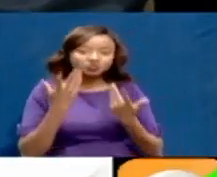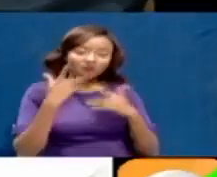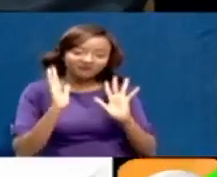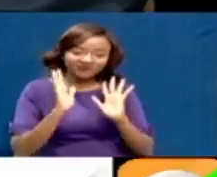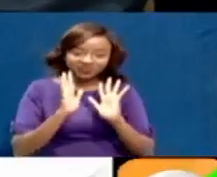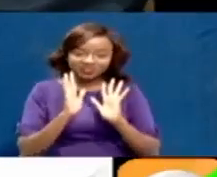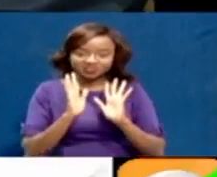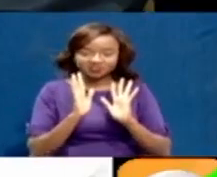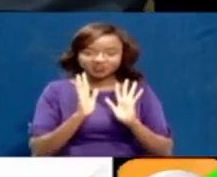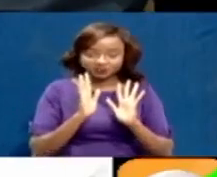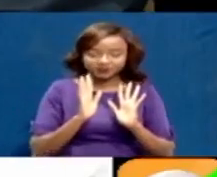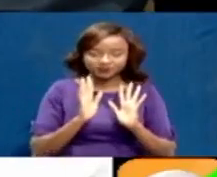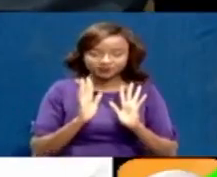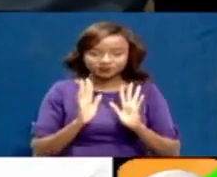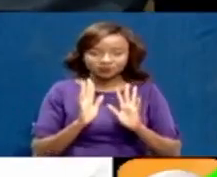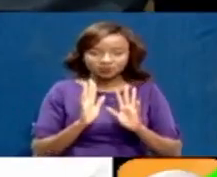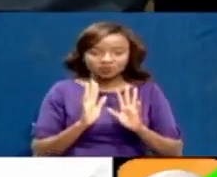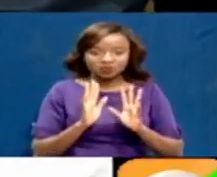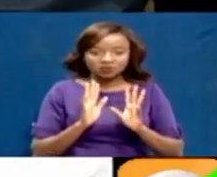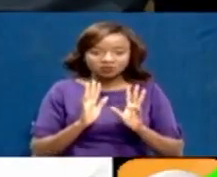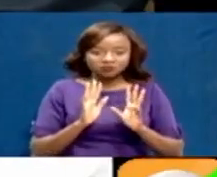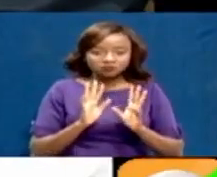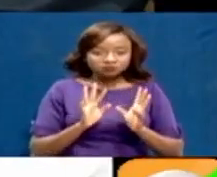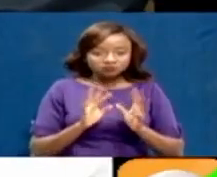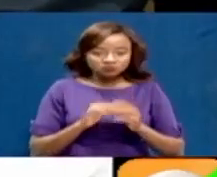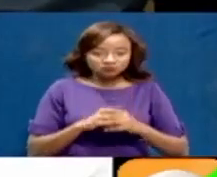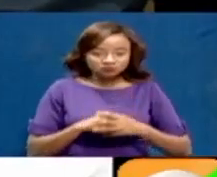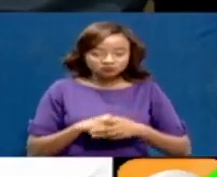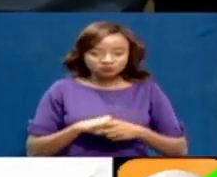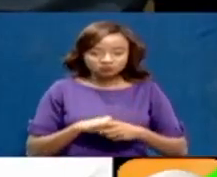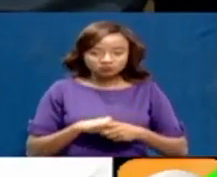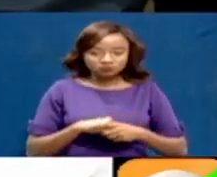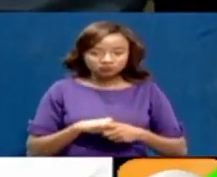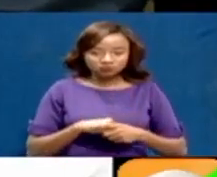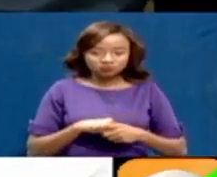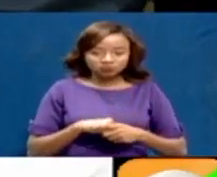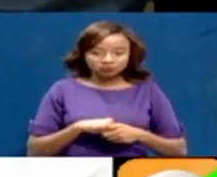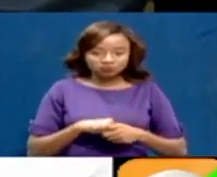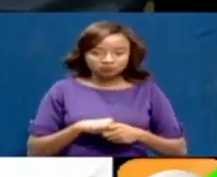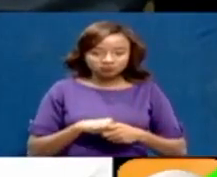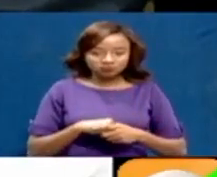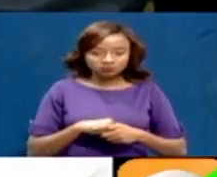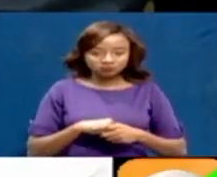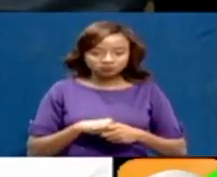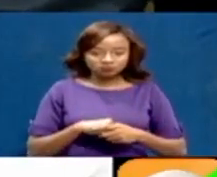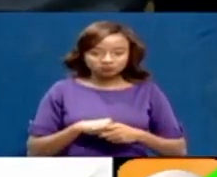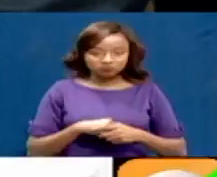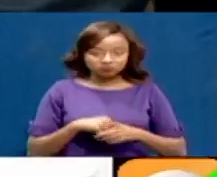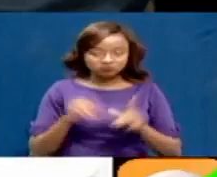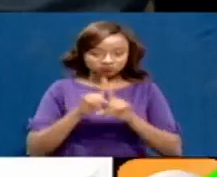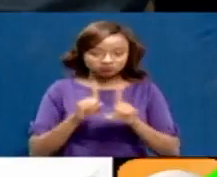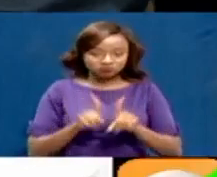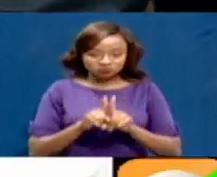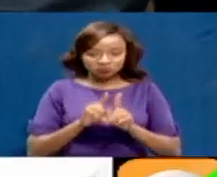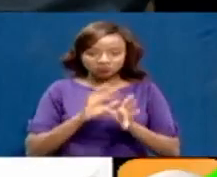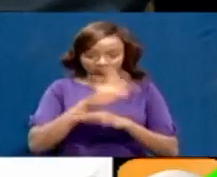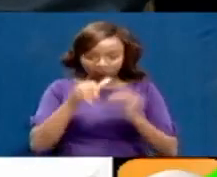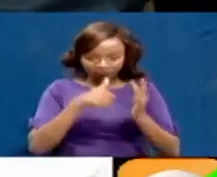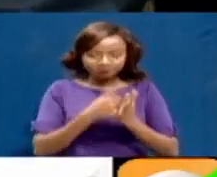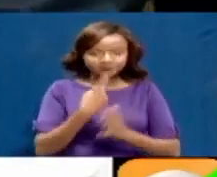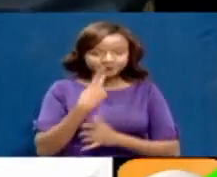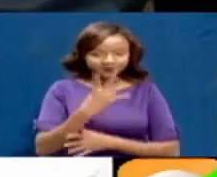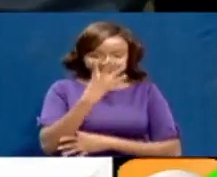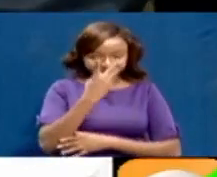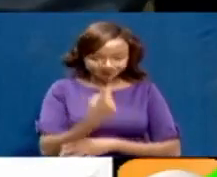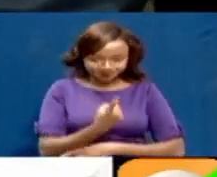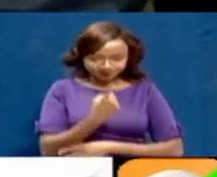which we did. We completed actually tracing all the 241 persons.